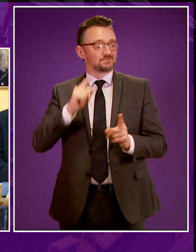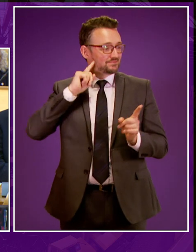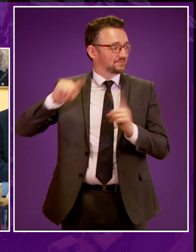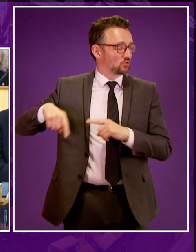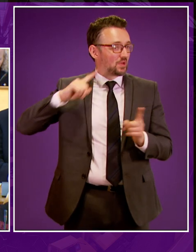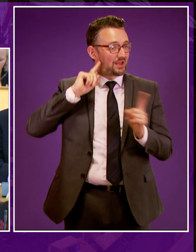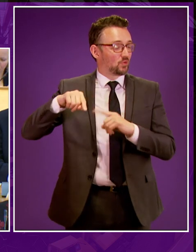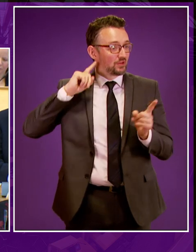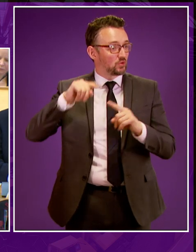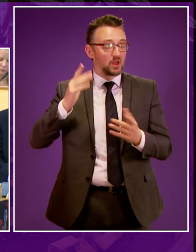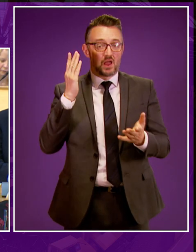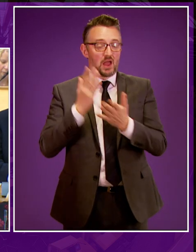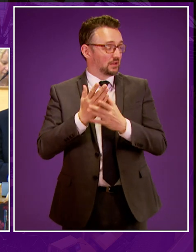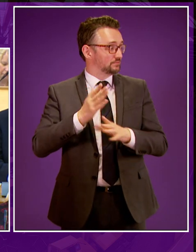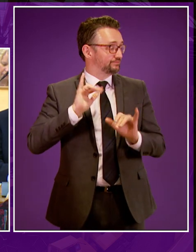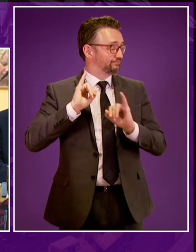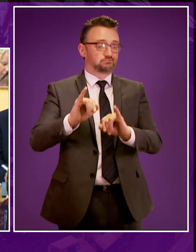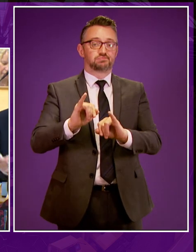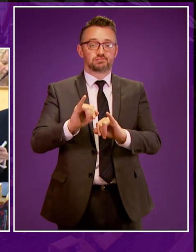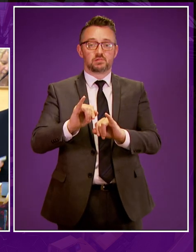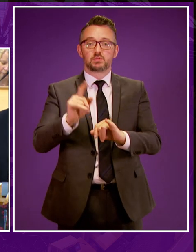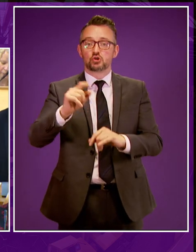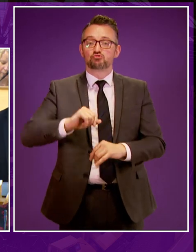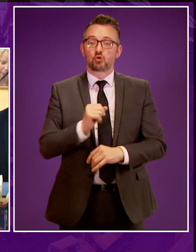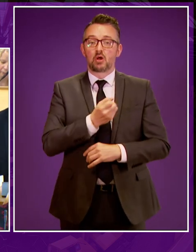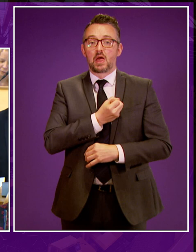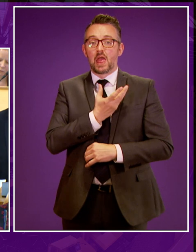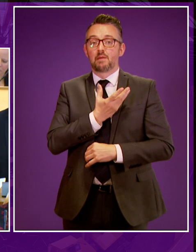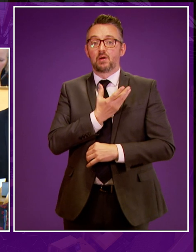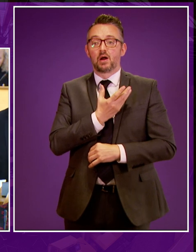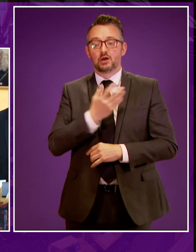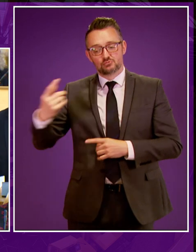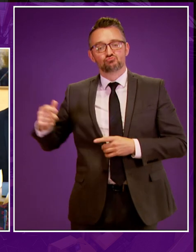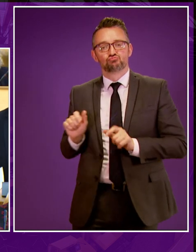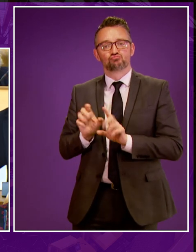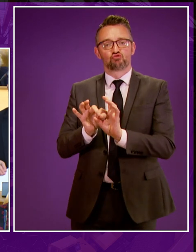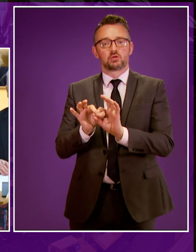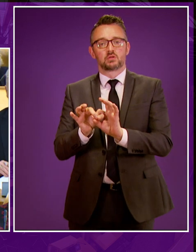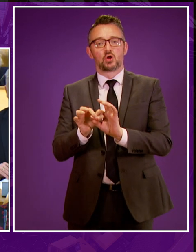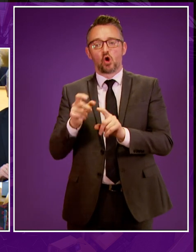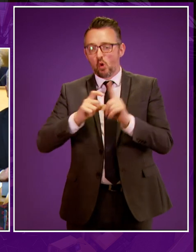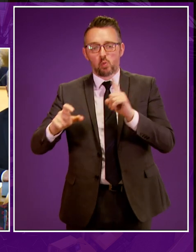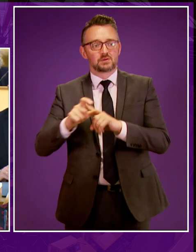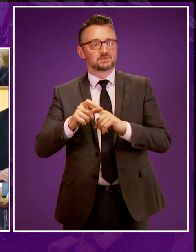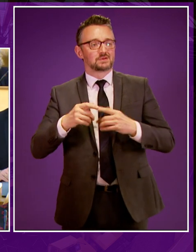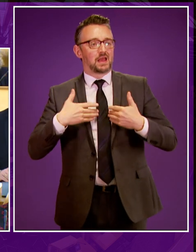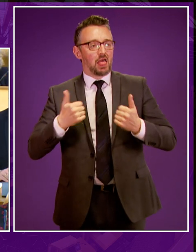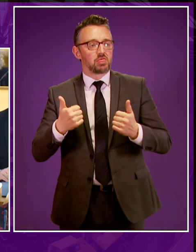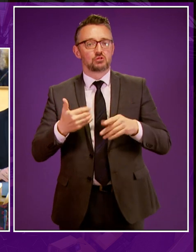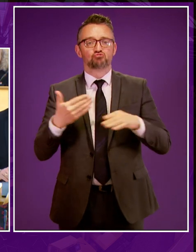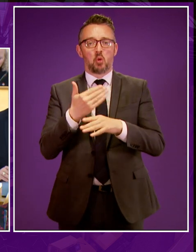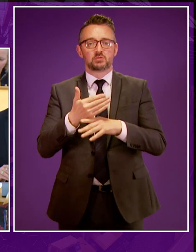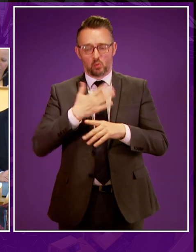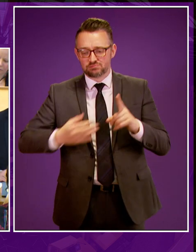these voices is, in my view, utterly shocking. Scottish Labour joined this fight for the sake of our climate, communities, jobs, health and our